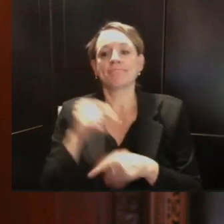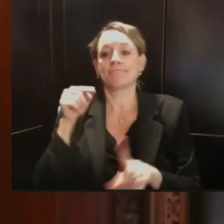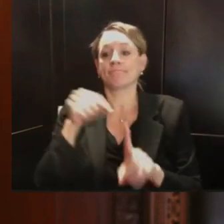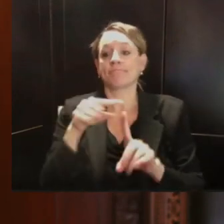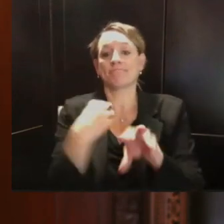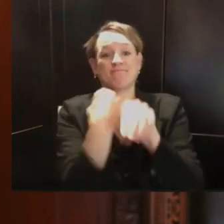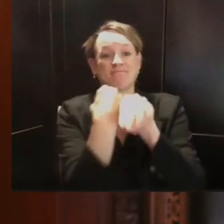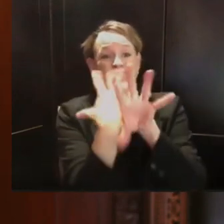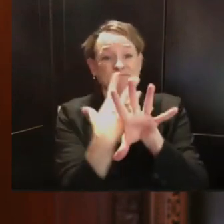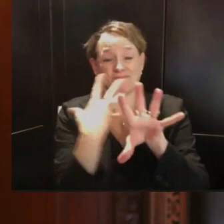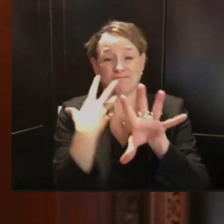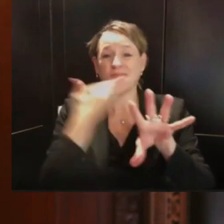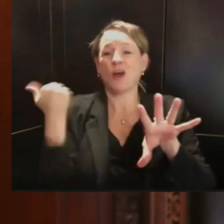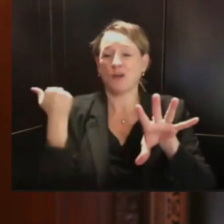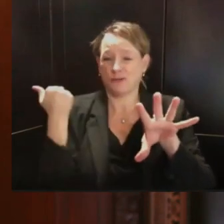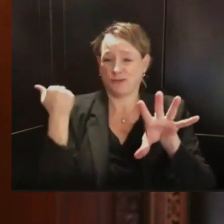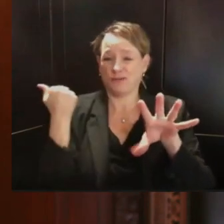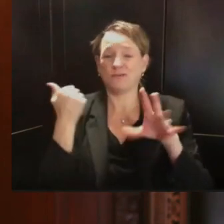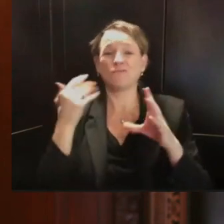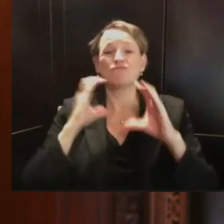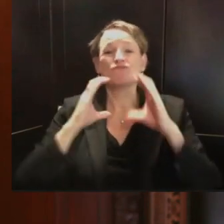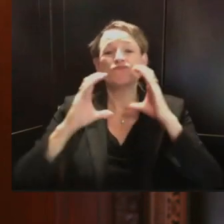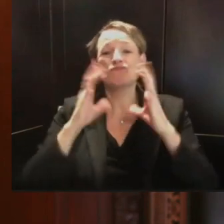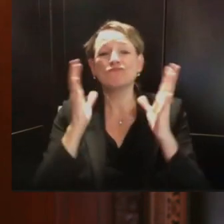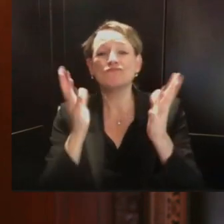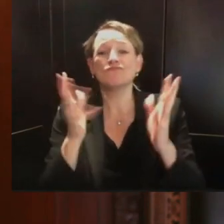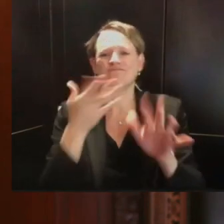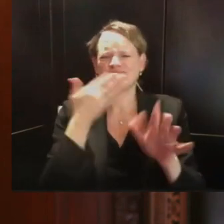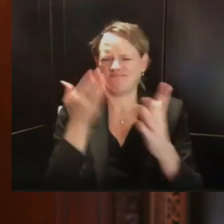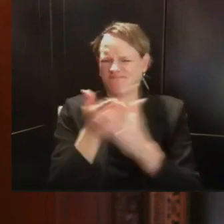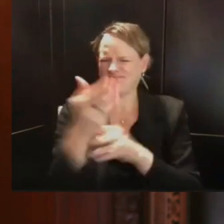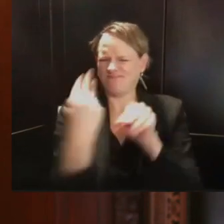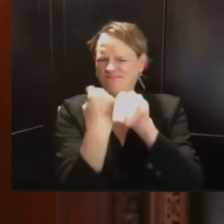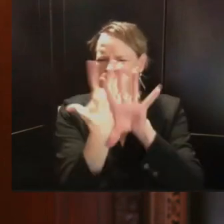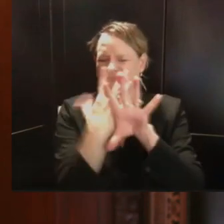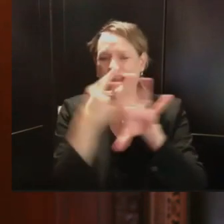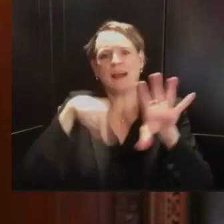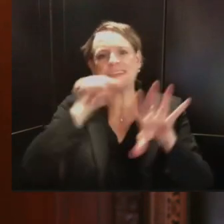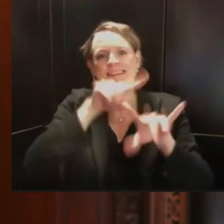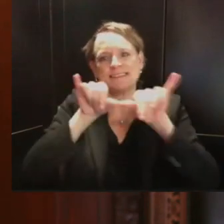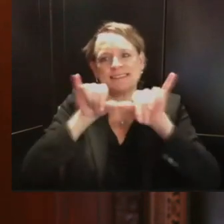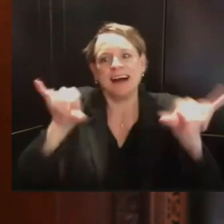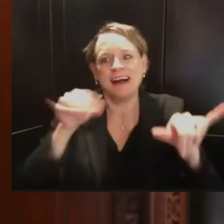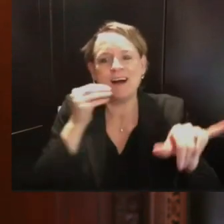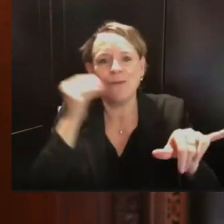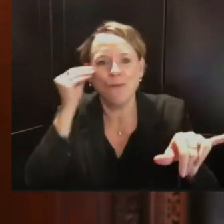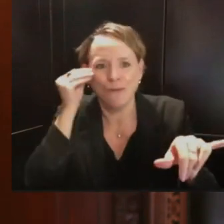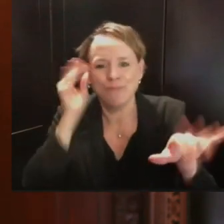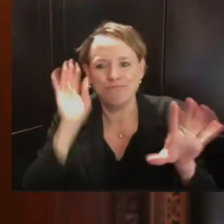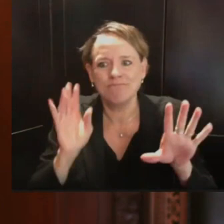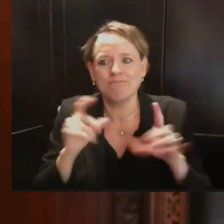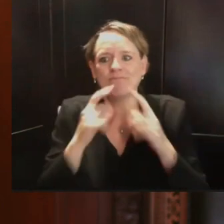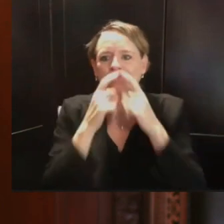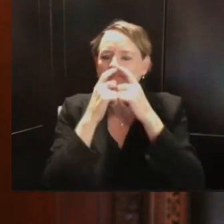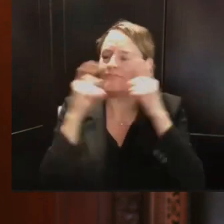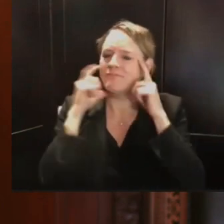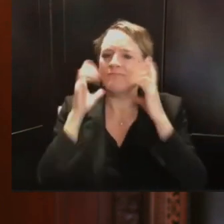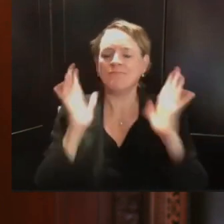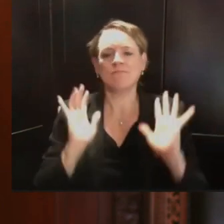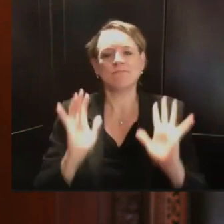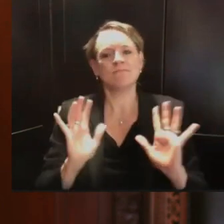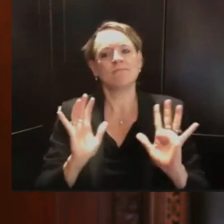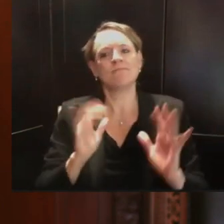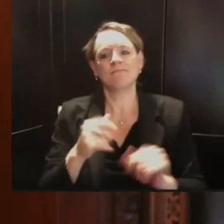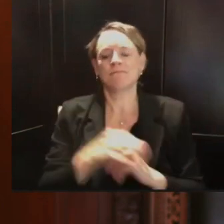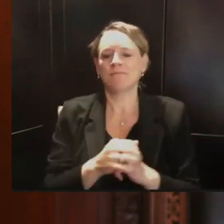this virus. And of course, wear a mask. Wearing a mask in public is a simple and necessary commitment to the